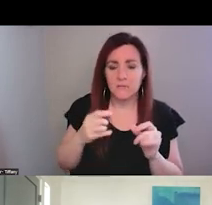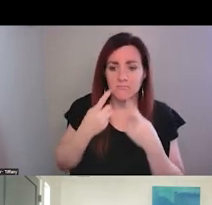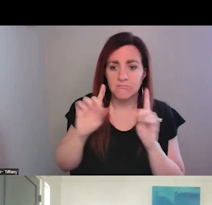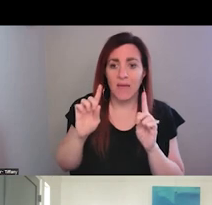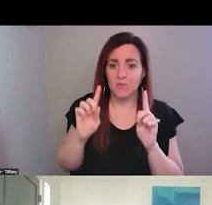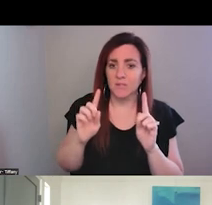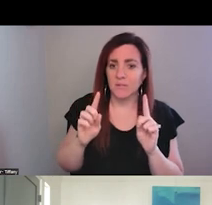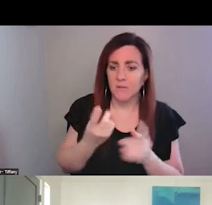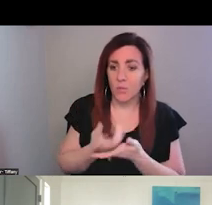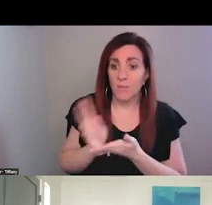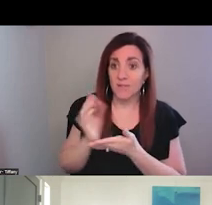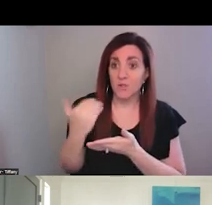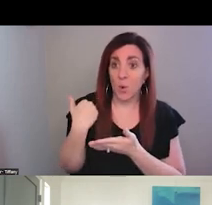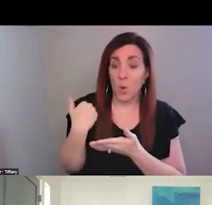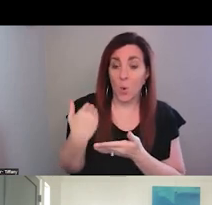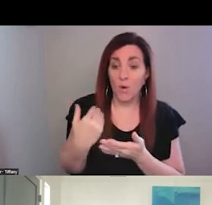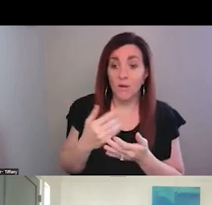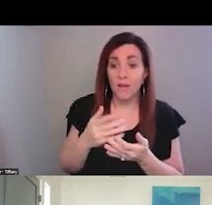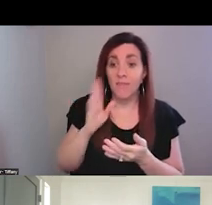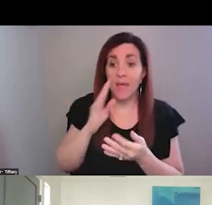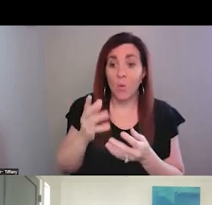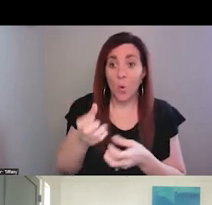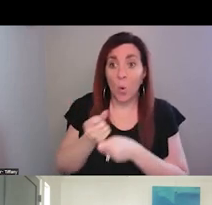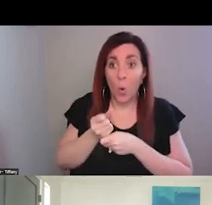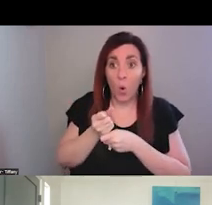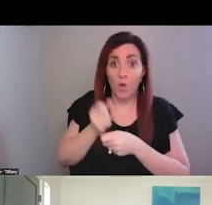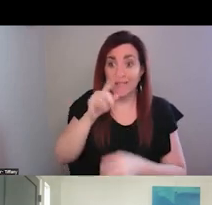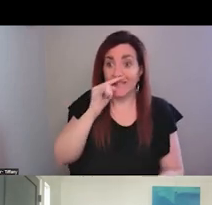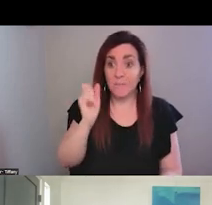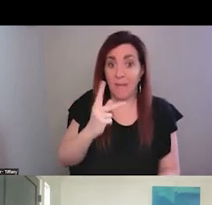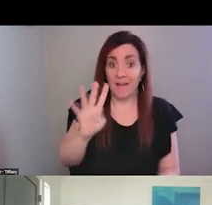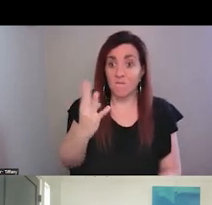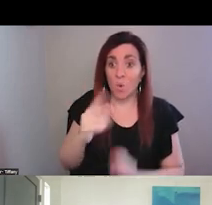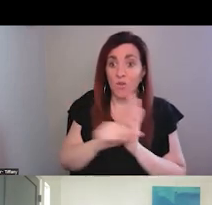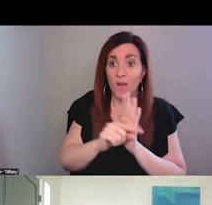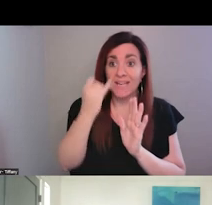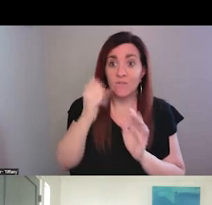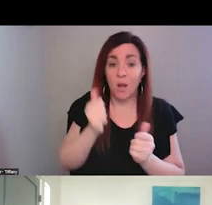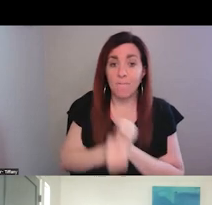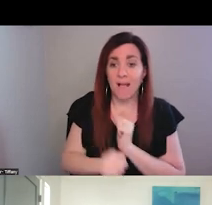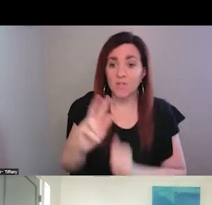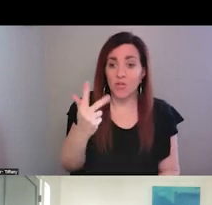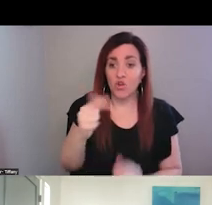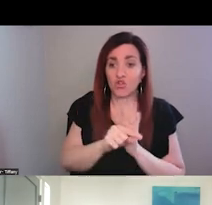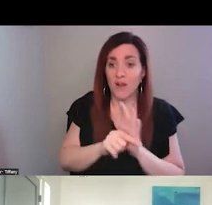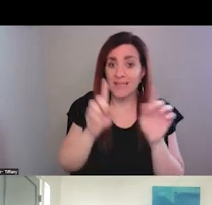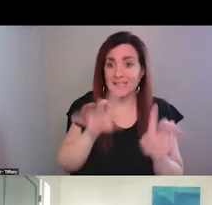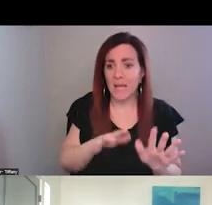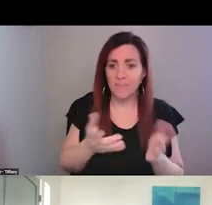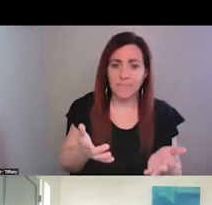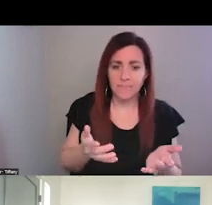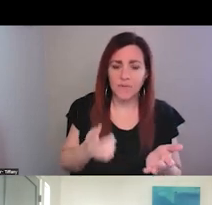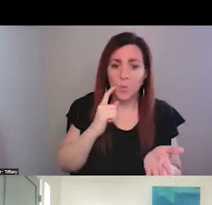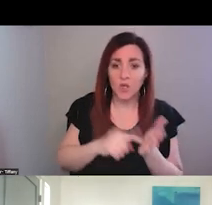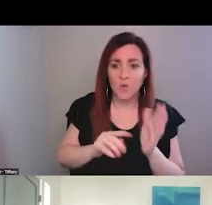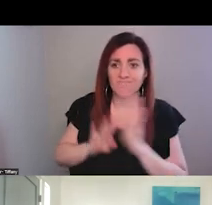in Tennessee, where they will hold kids back in fourth grade if they haven't passed their third grade exam. So that's where we saw